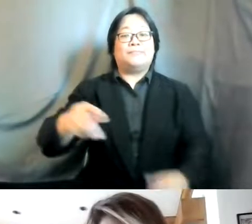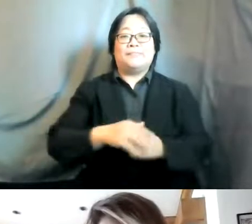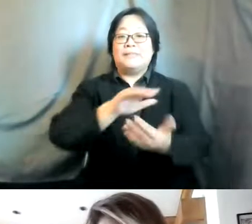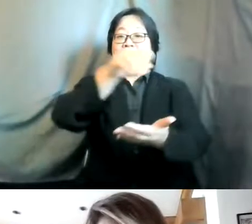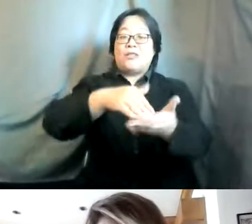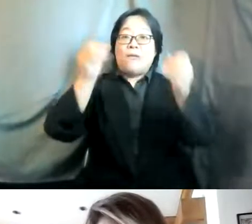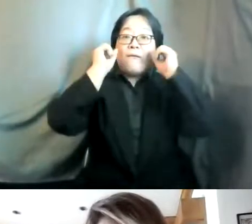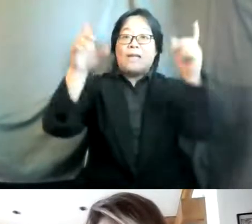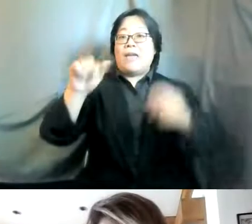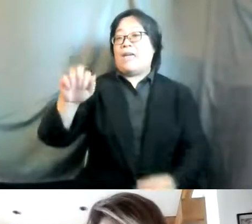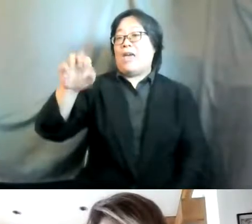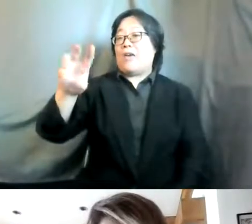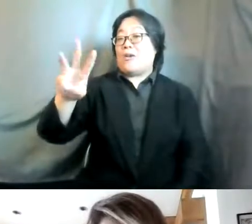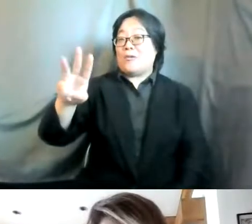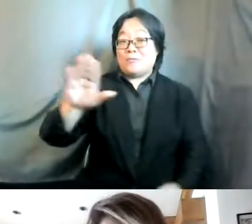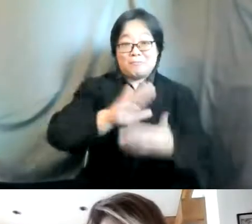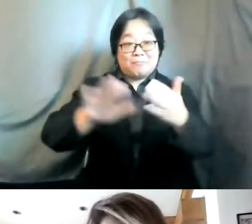aro good afternoon sivananti